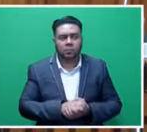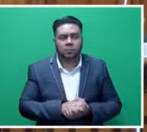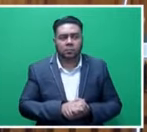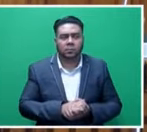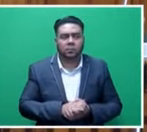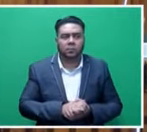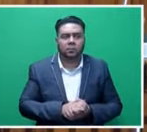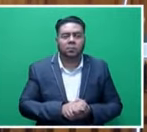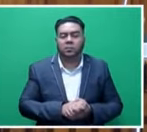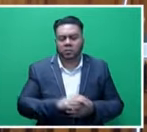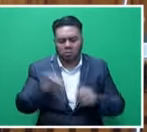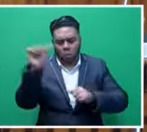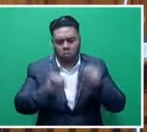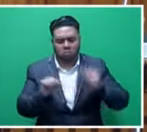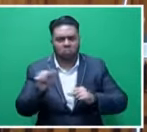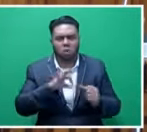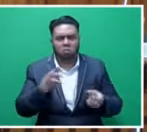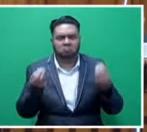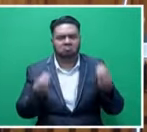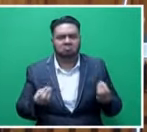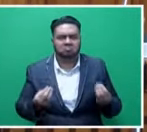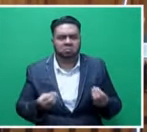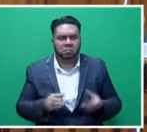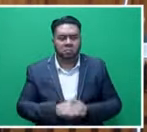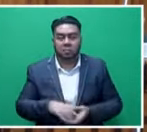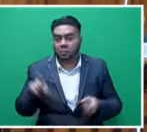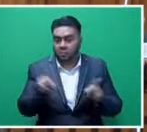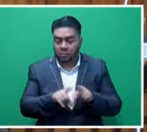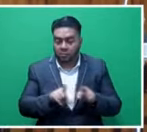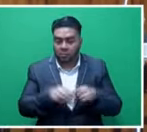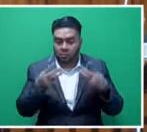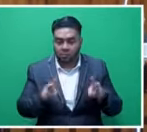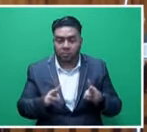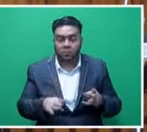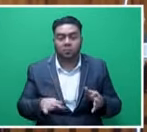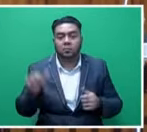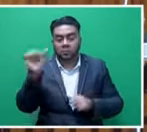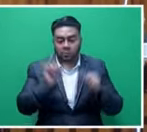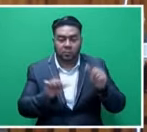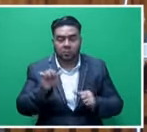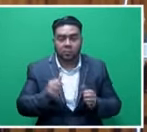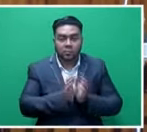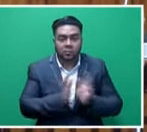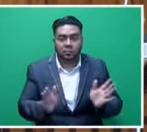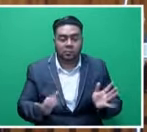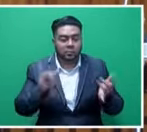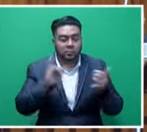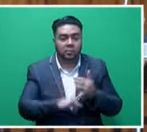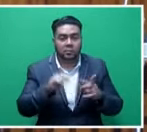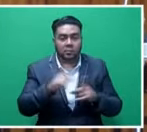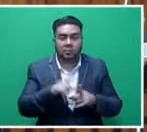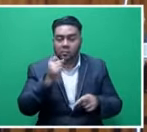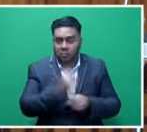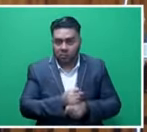does not carry much merit. That's the point. In the same way, the Auditor General, Mr. Speaker, sir, did so with the SDG performance.